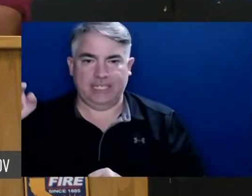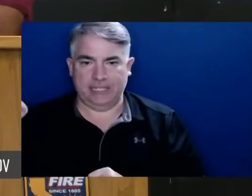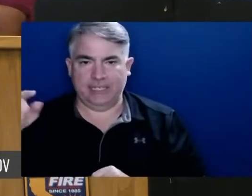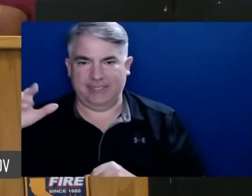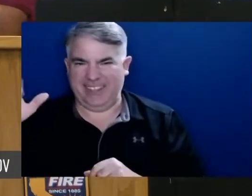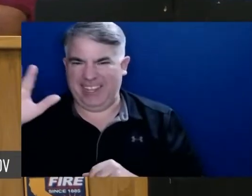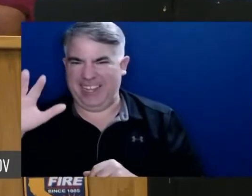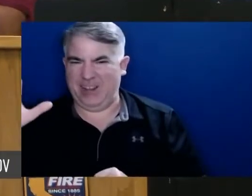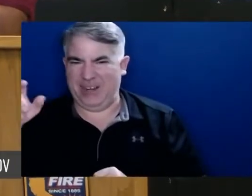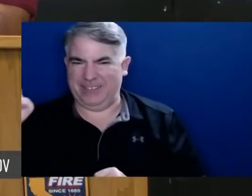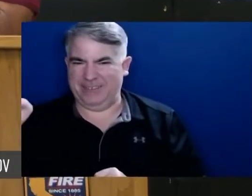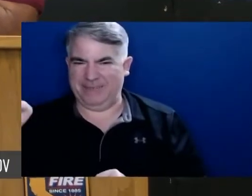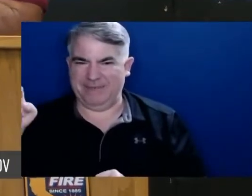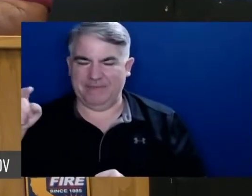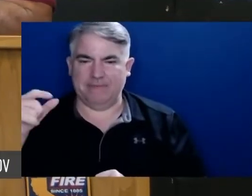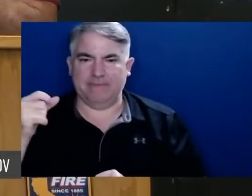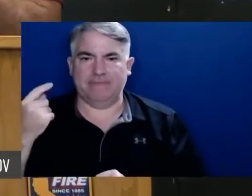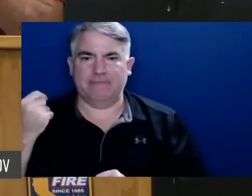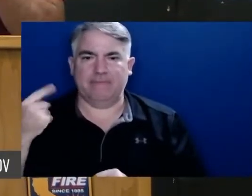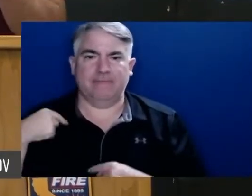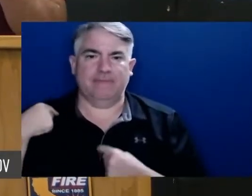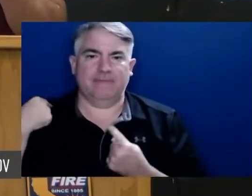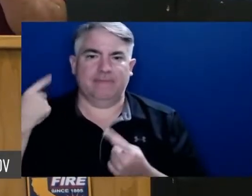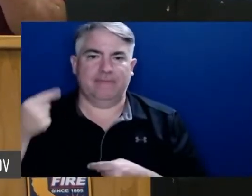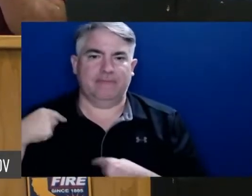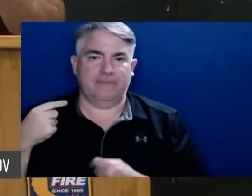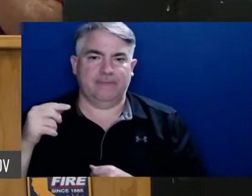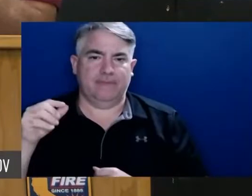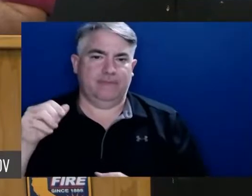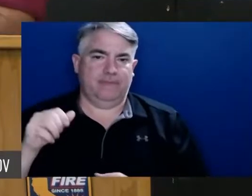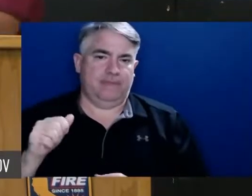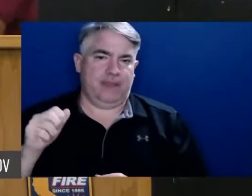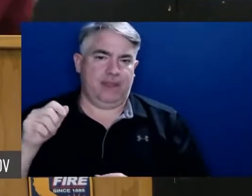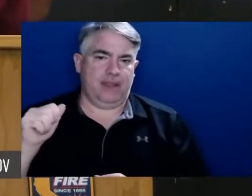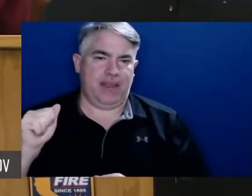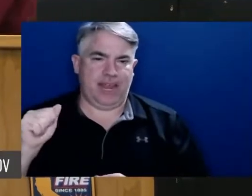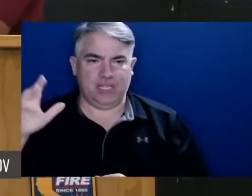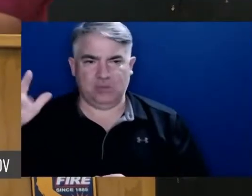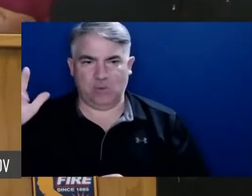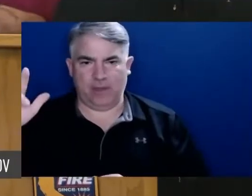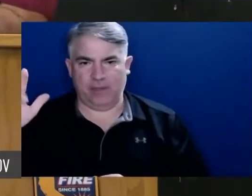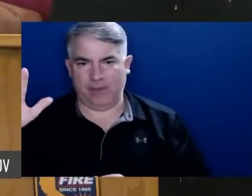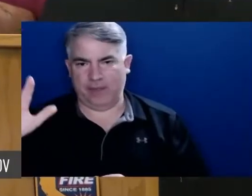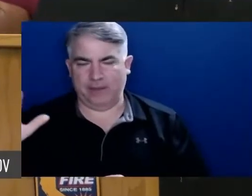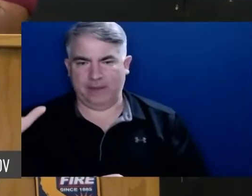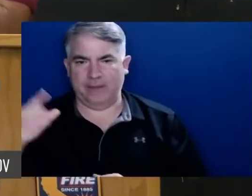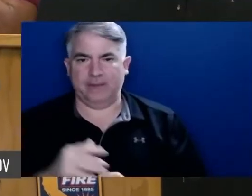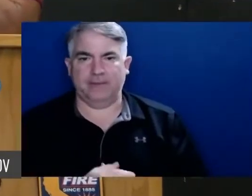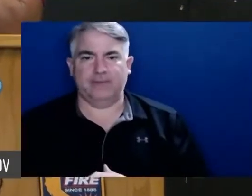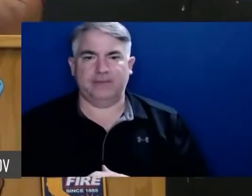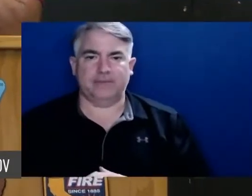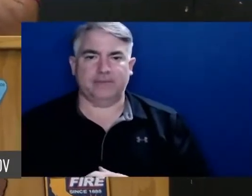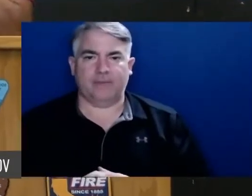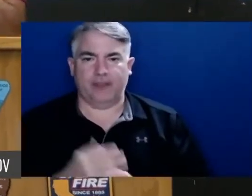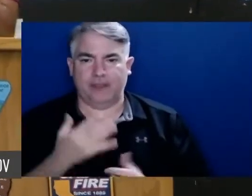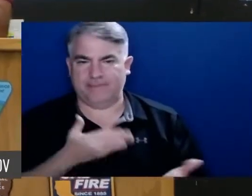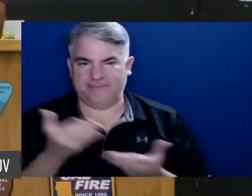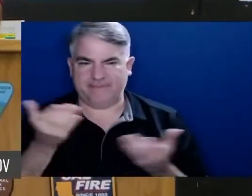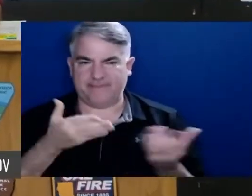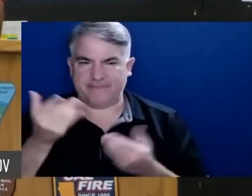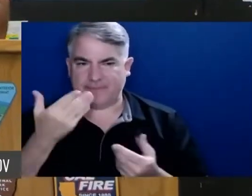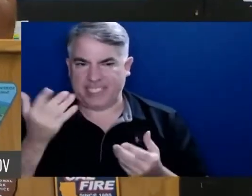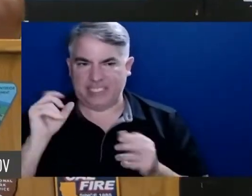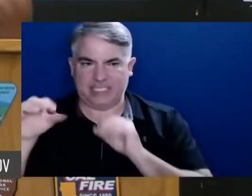resources came out of the A23 spike since it's closest so they they leave Beckworth they they come around on the highway and they there's we're fully